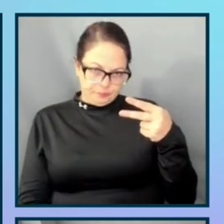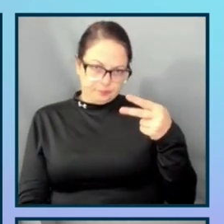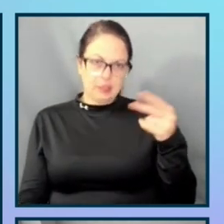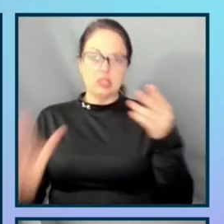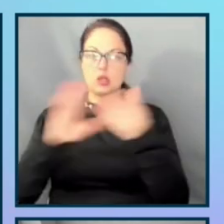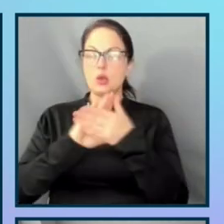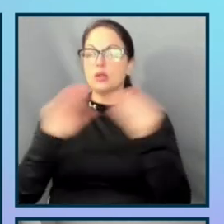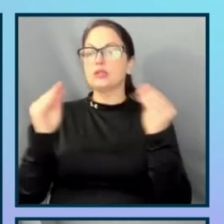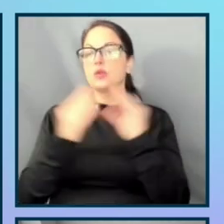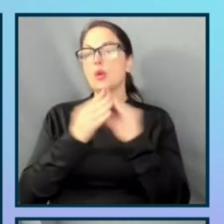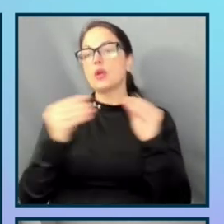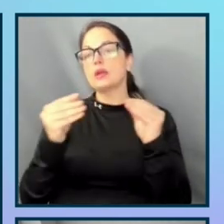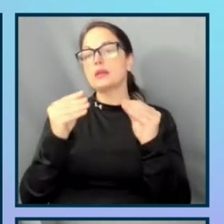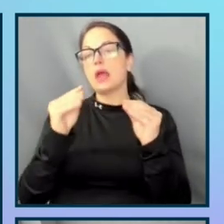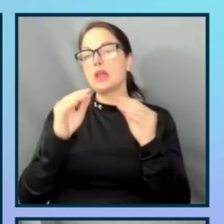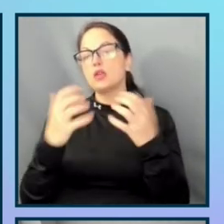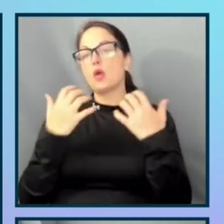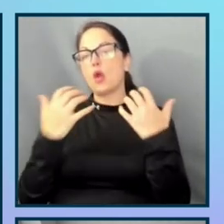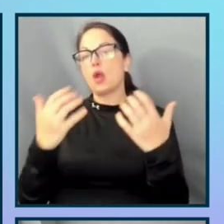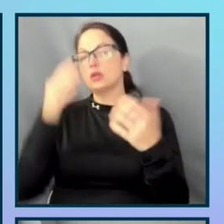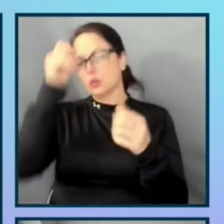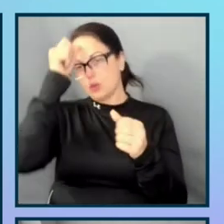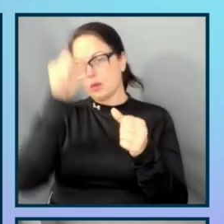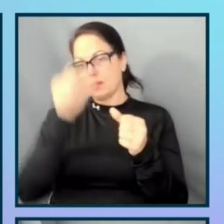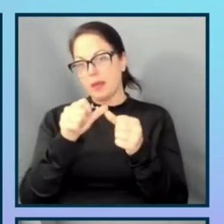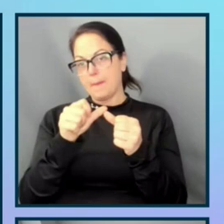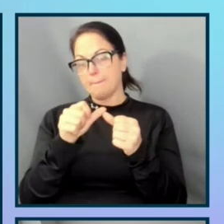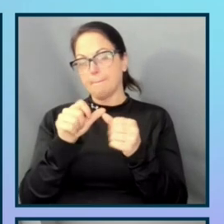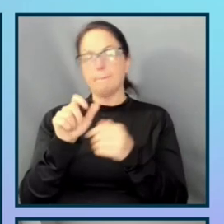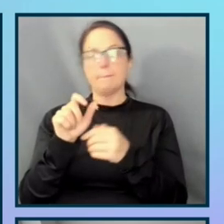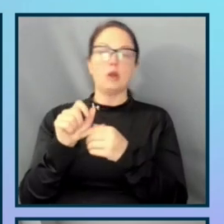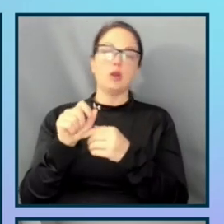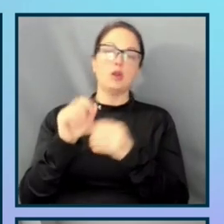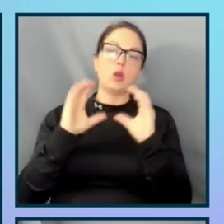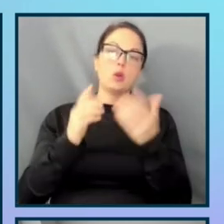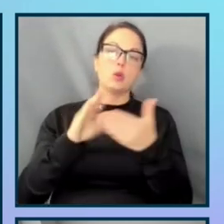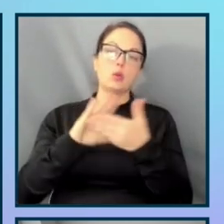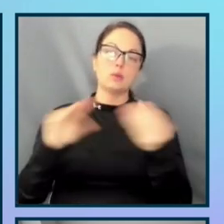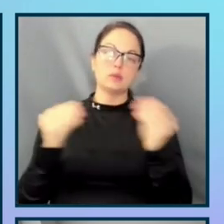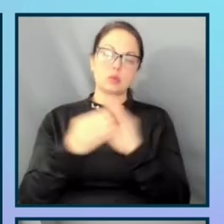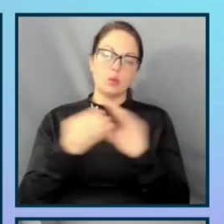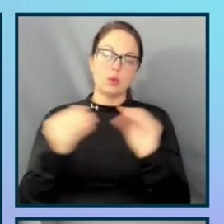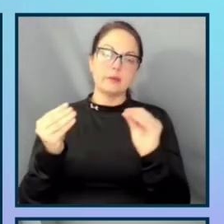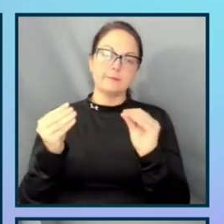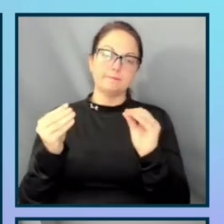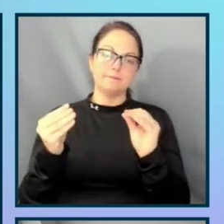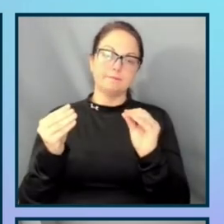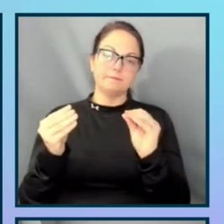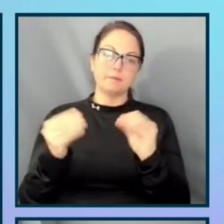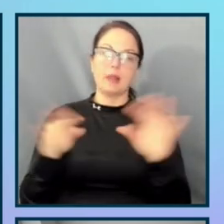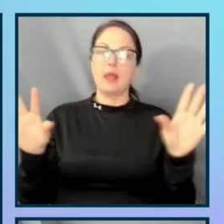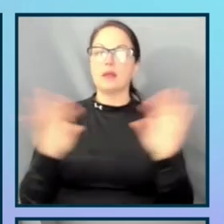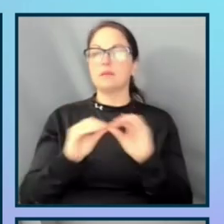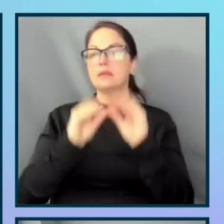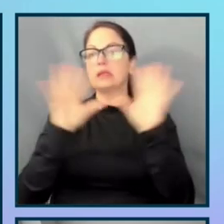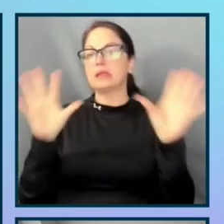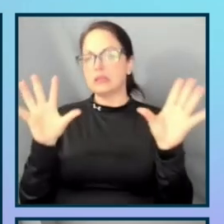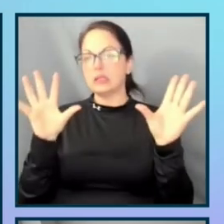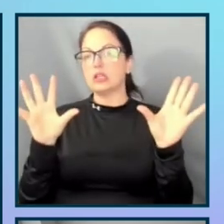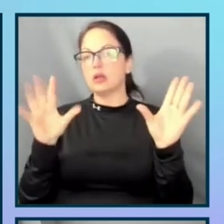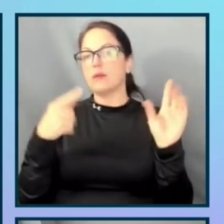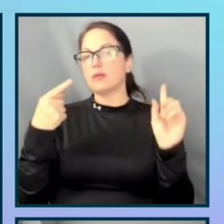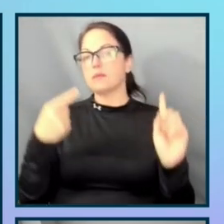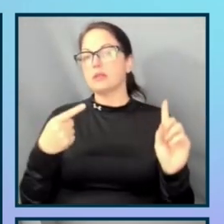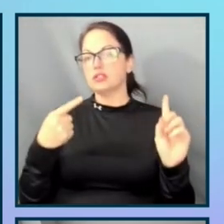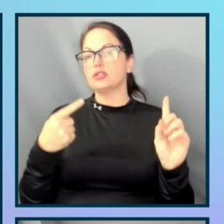audiences, tailor your group story to the discipline or group you're talking to, and be clear on the mission,